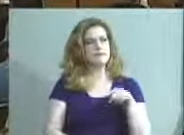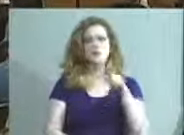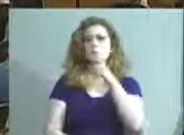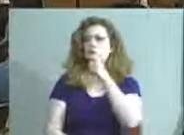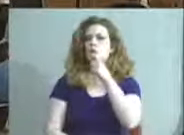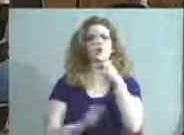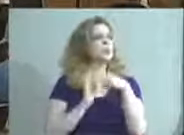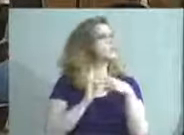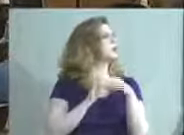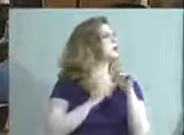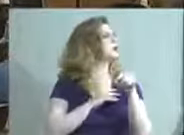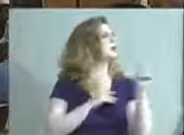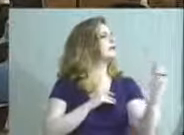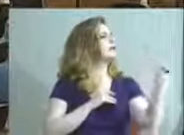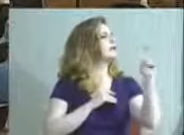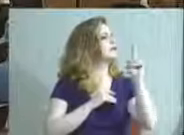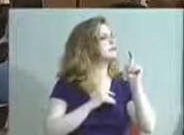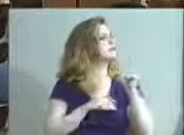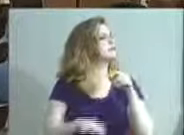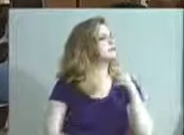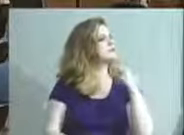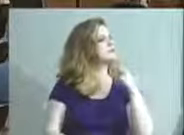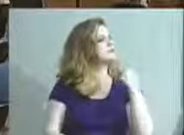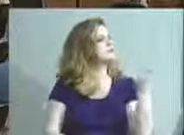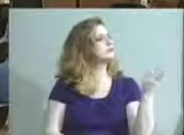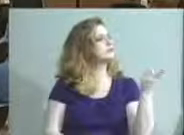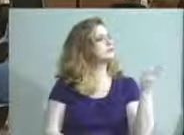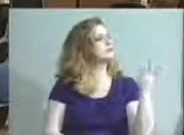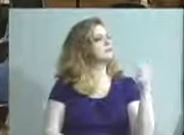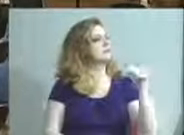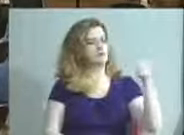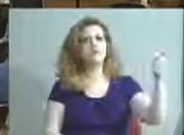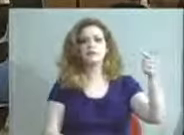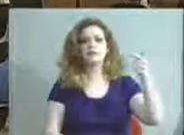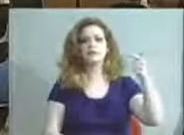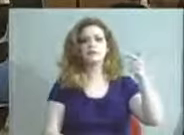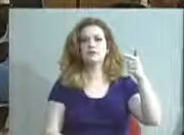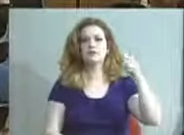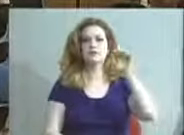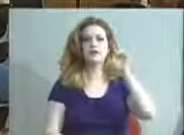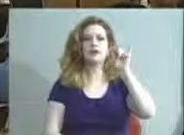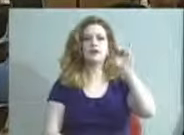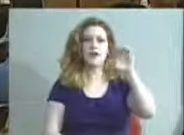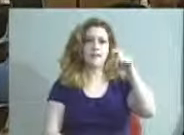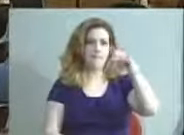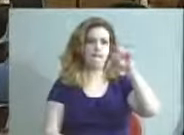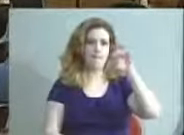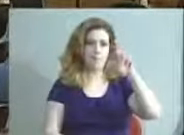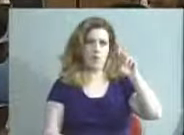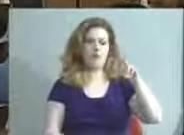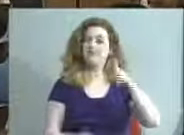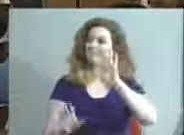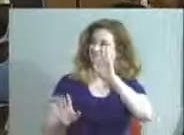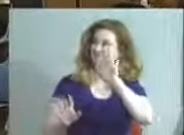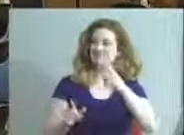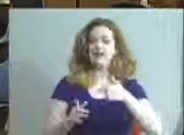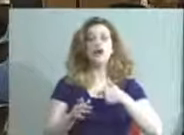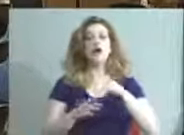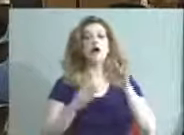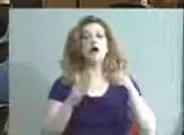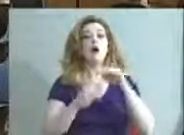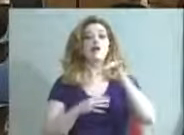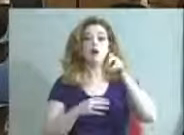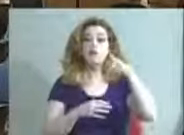reading the vision statement it would be me okay me me me okay Diane go ahead take it away all Jefferson County